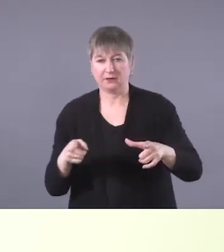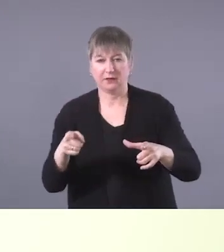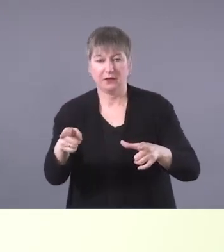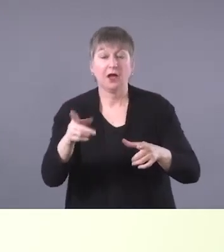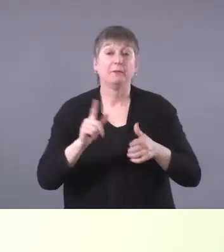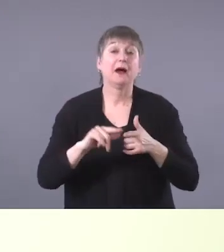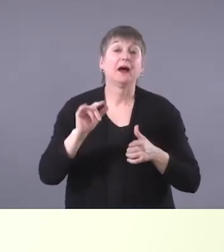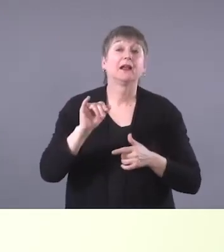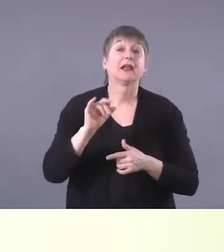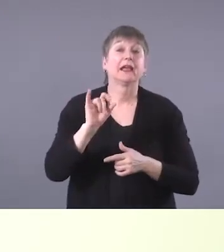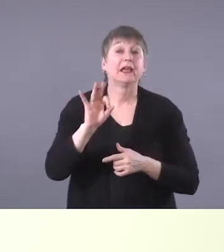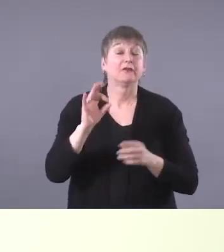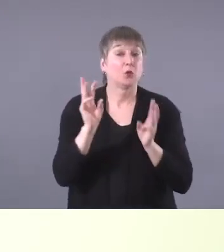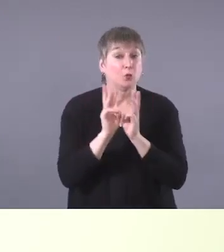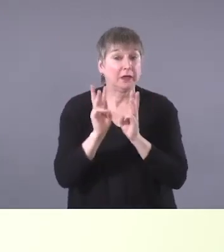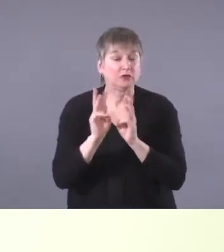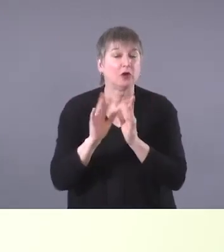road.